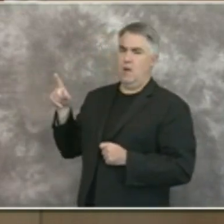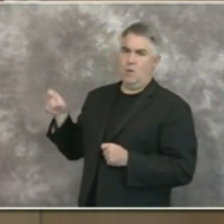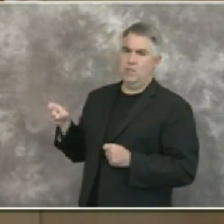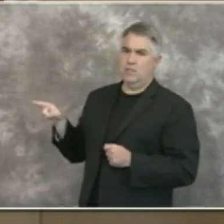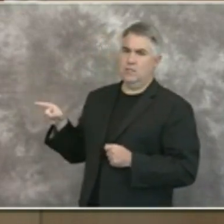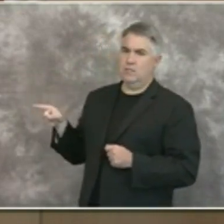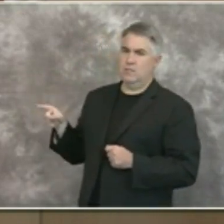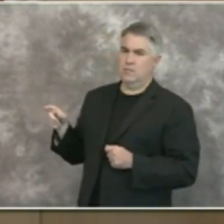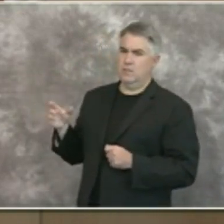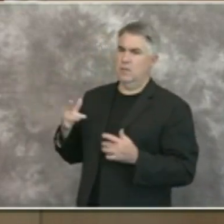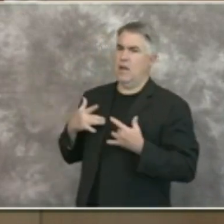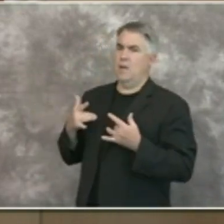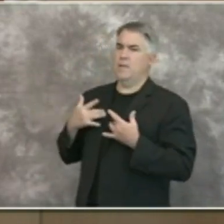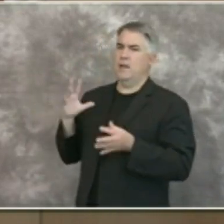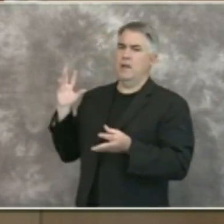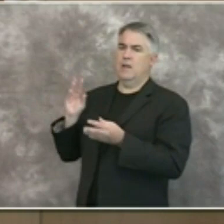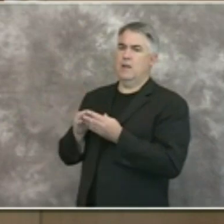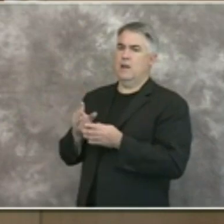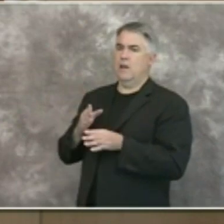any cross-border spreading